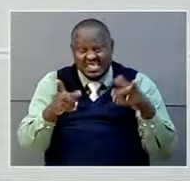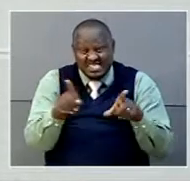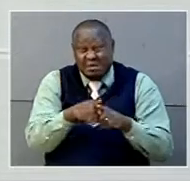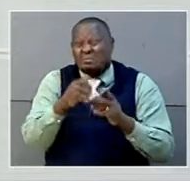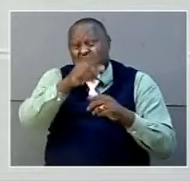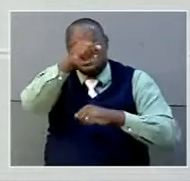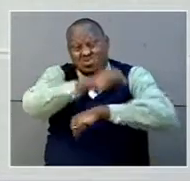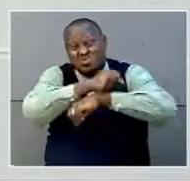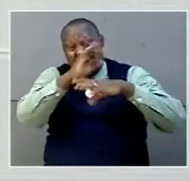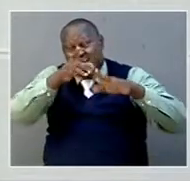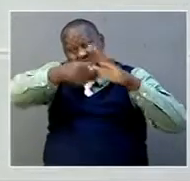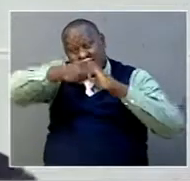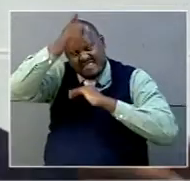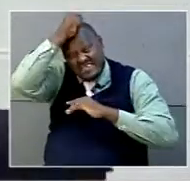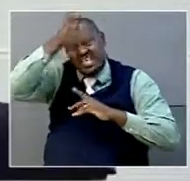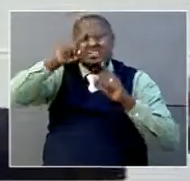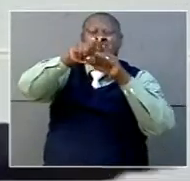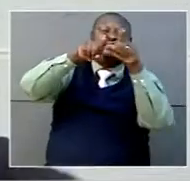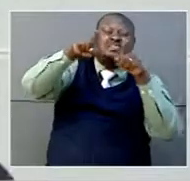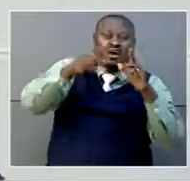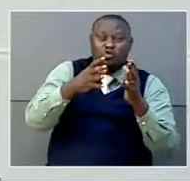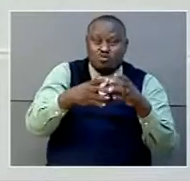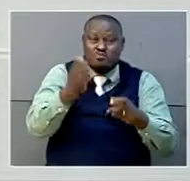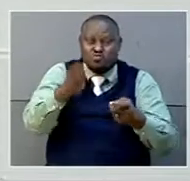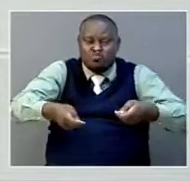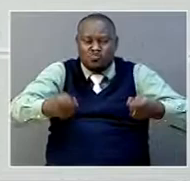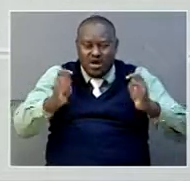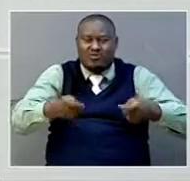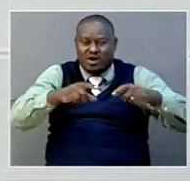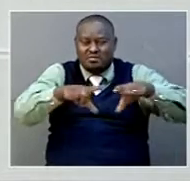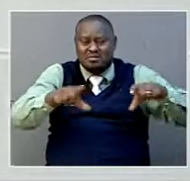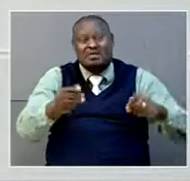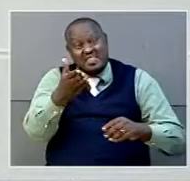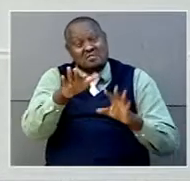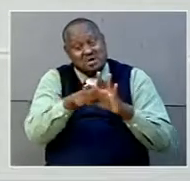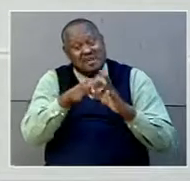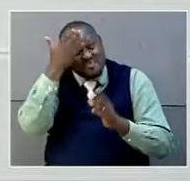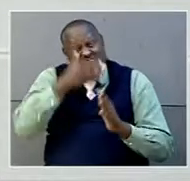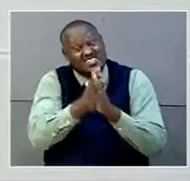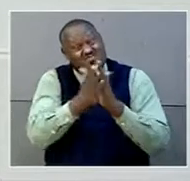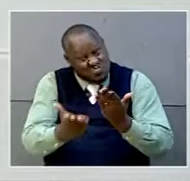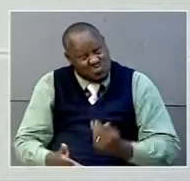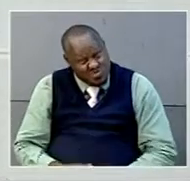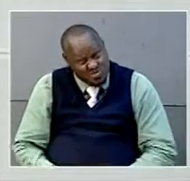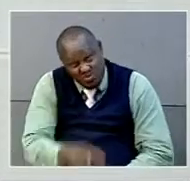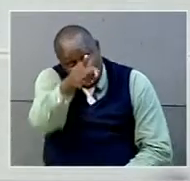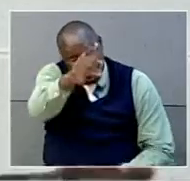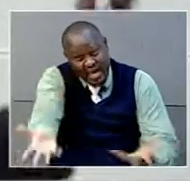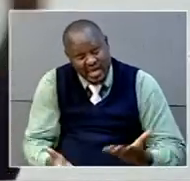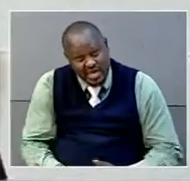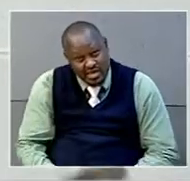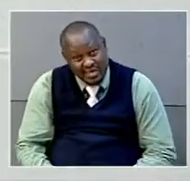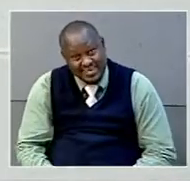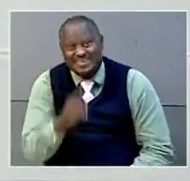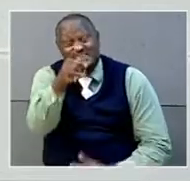youths in the villages who do this bricklaying and all that, are on social, are on Facebook. If you didn't know, so where